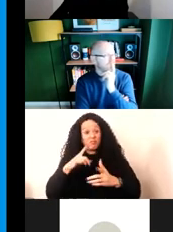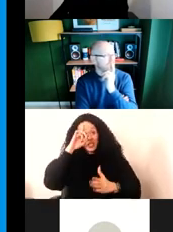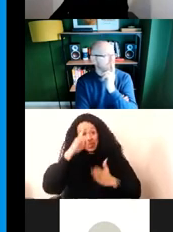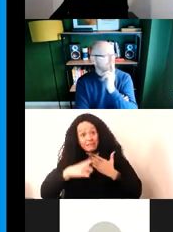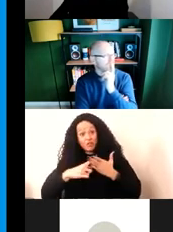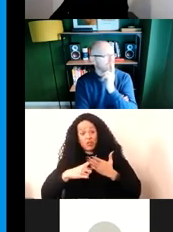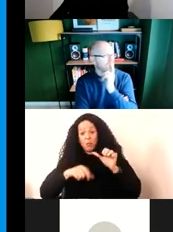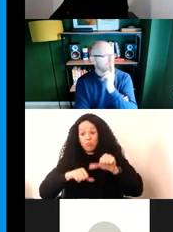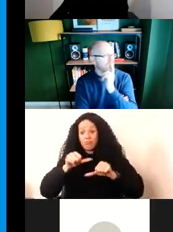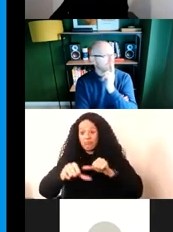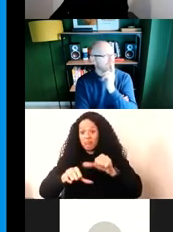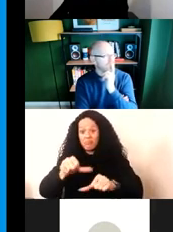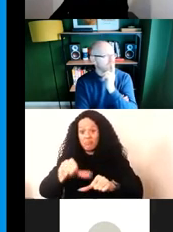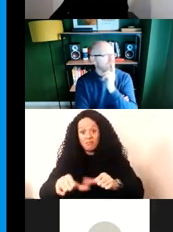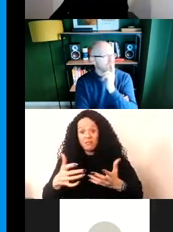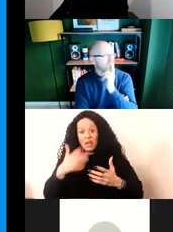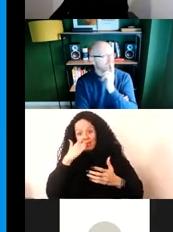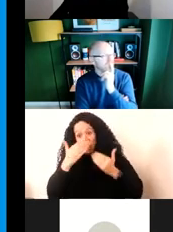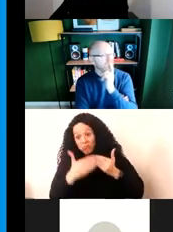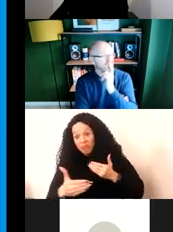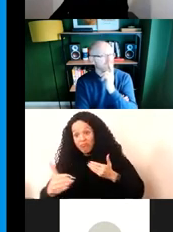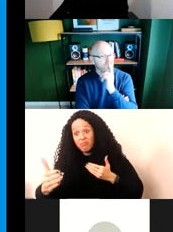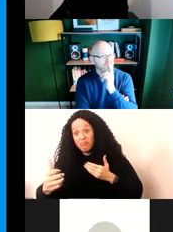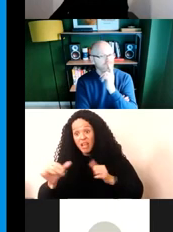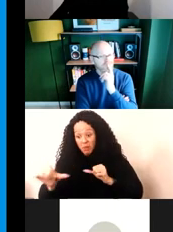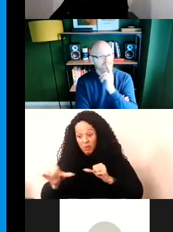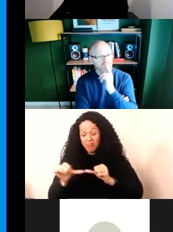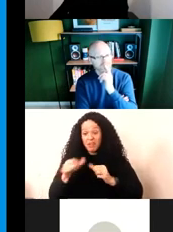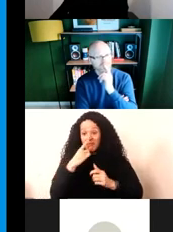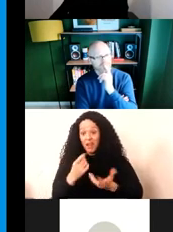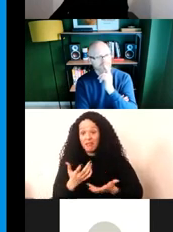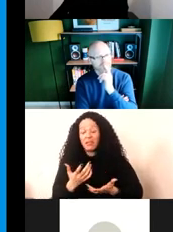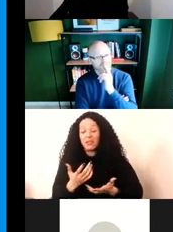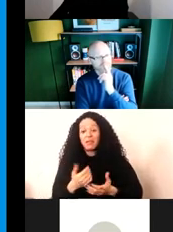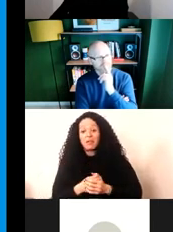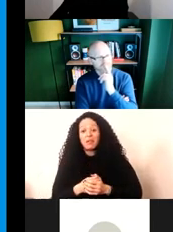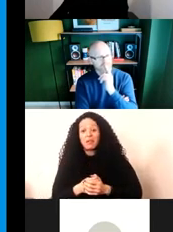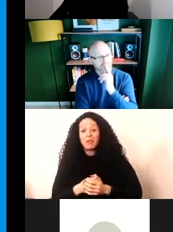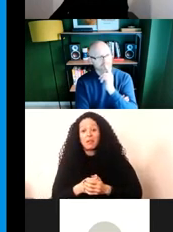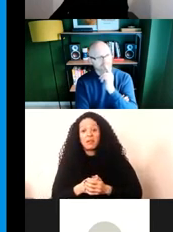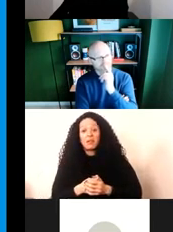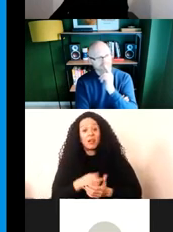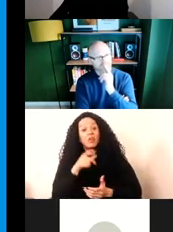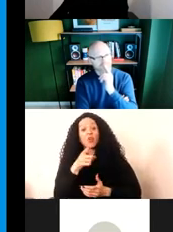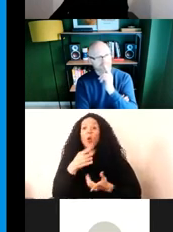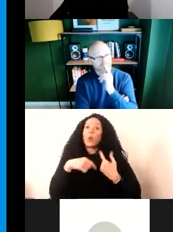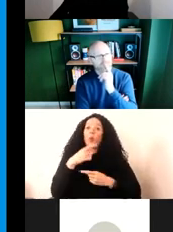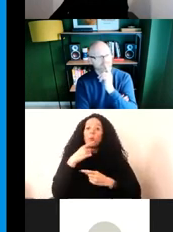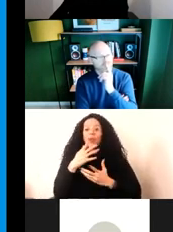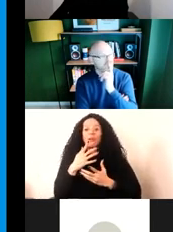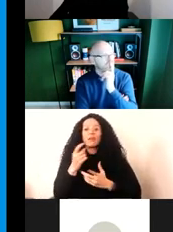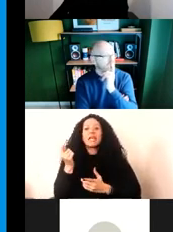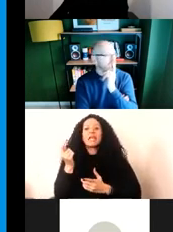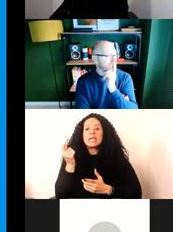And acquisition can unfold over long periods of time. And there's an inherent simplification in turning this into a sequential set of